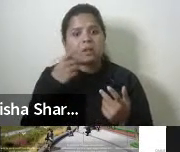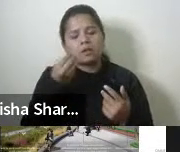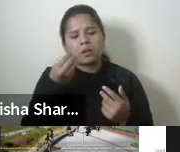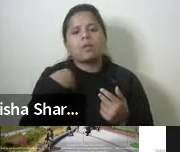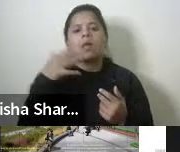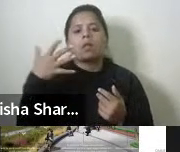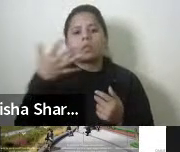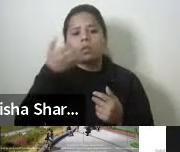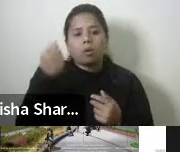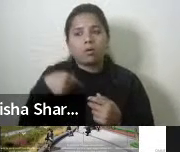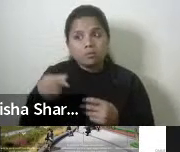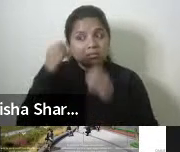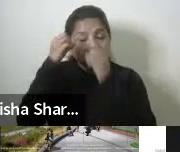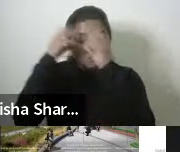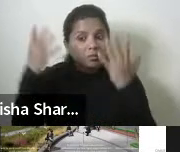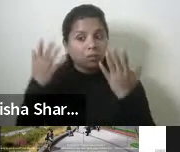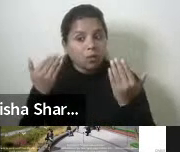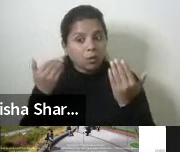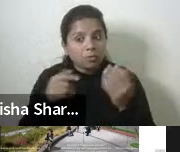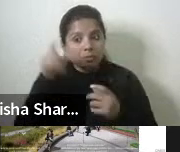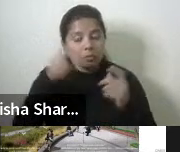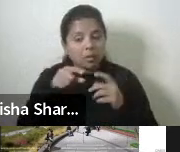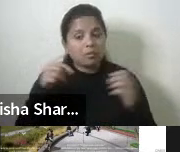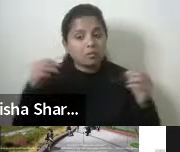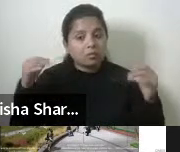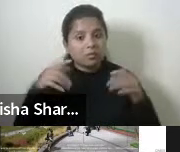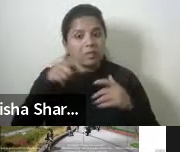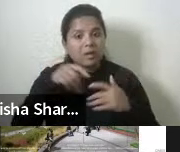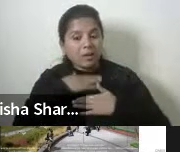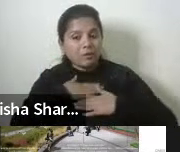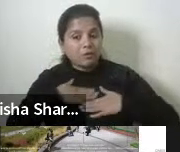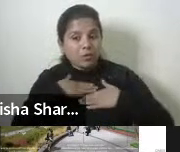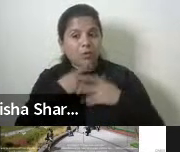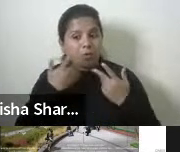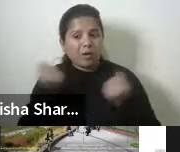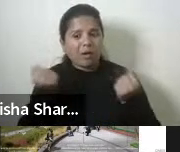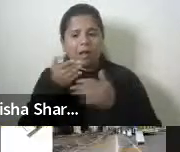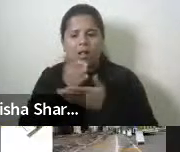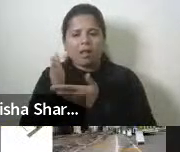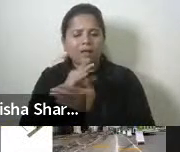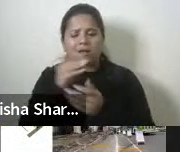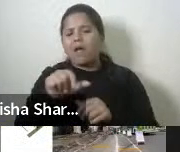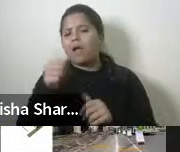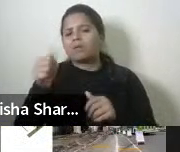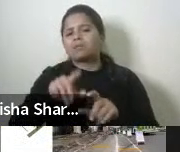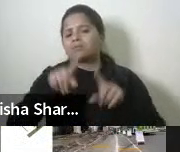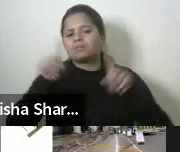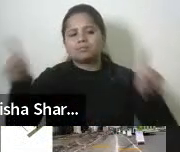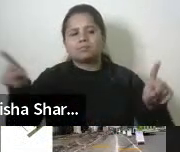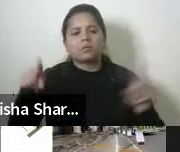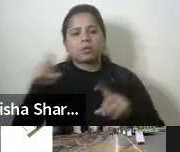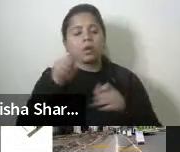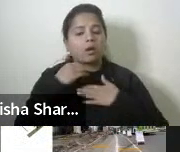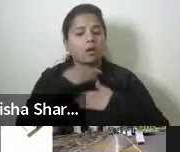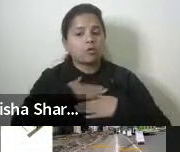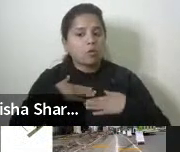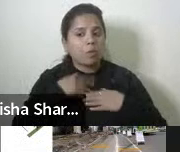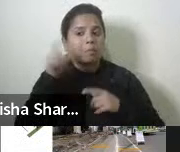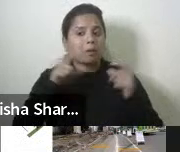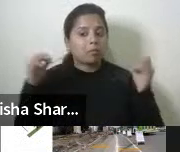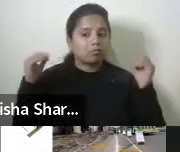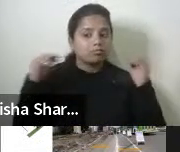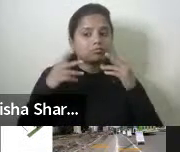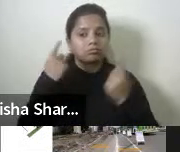reimagine this as a public space and, uh, do something in the parking, settle it somewhere, uh, look at options where we could, you know, probably,